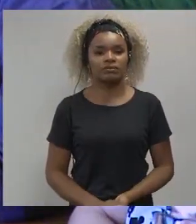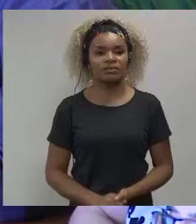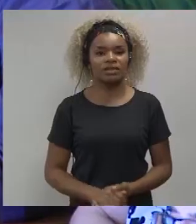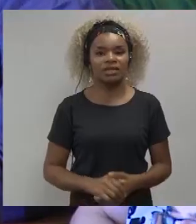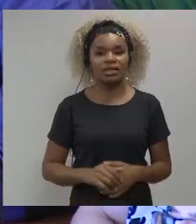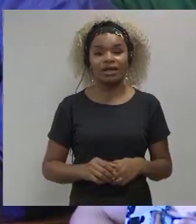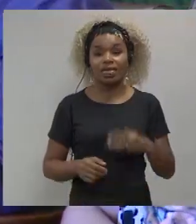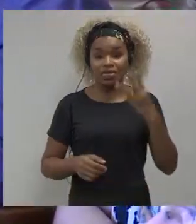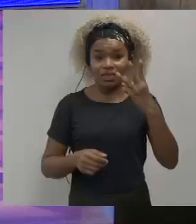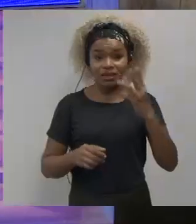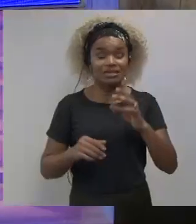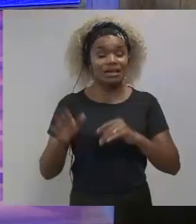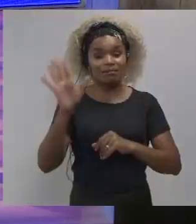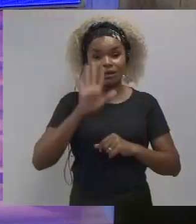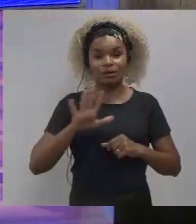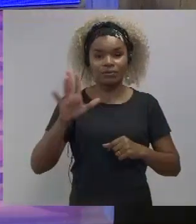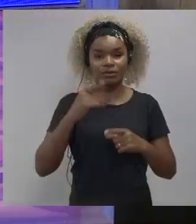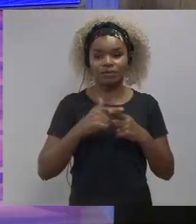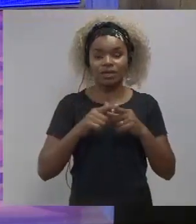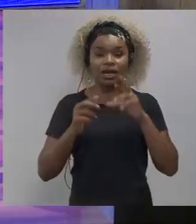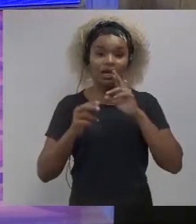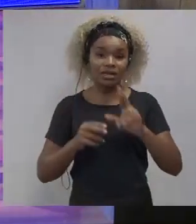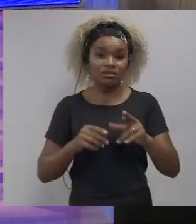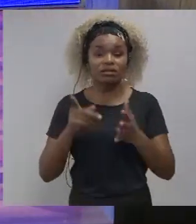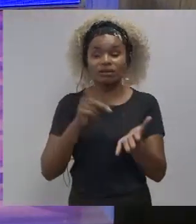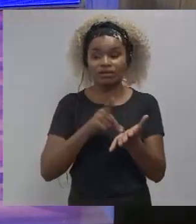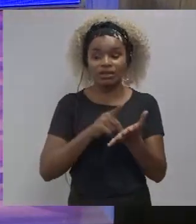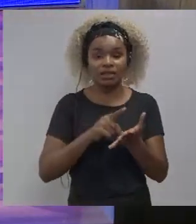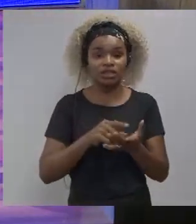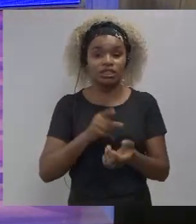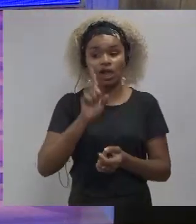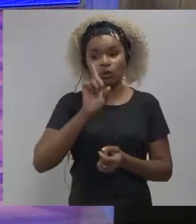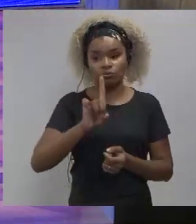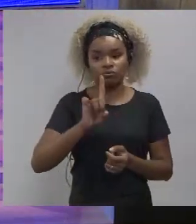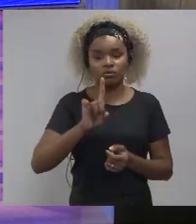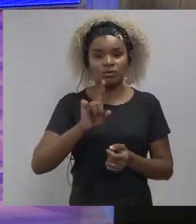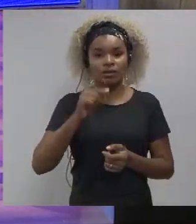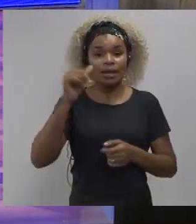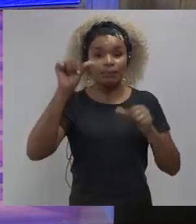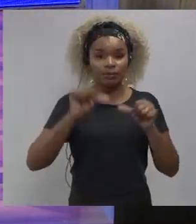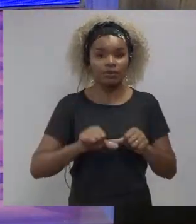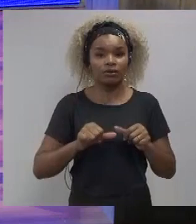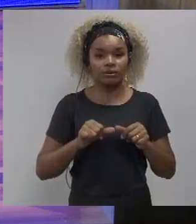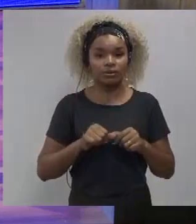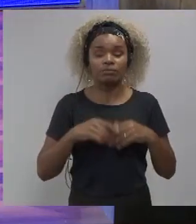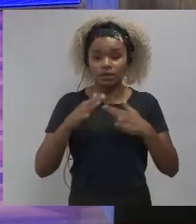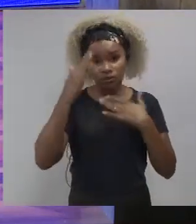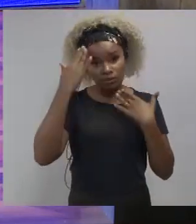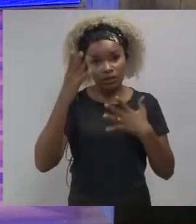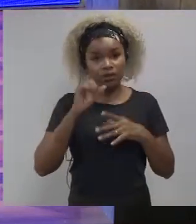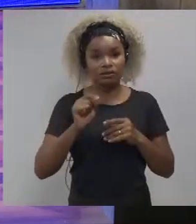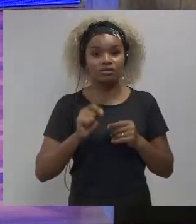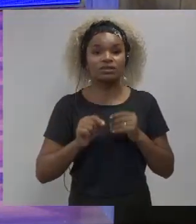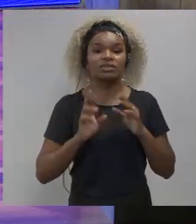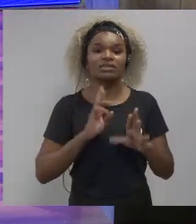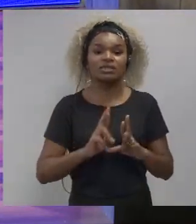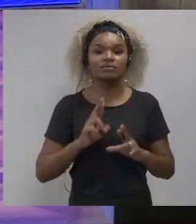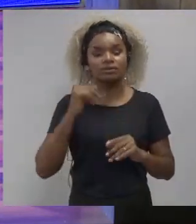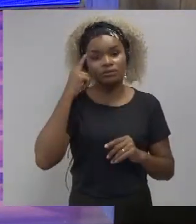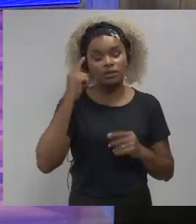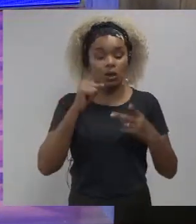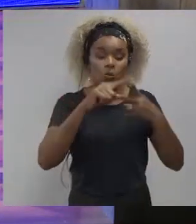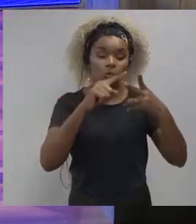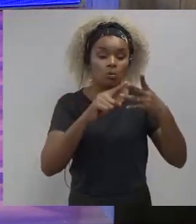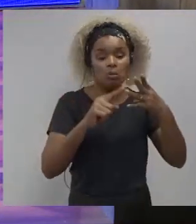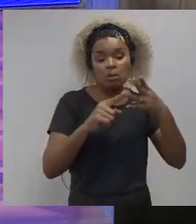here the answer is in fact one but I'm glad that the room was split between one and three